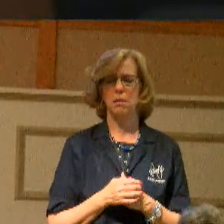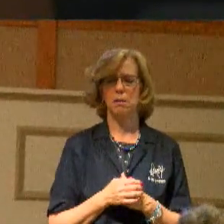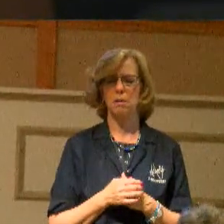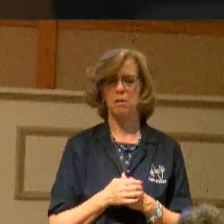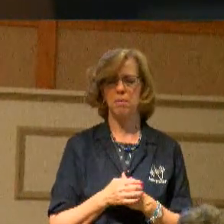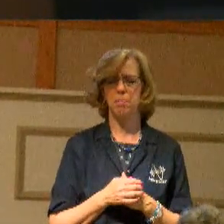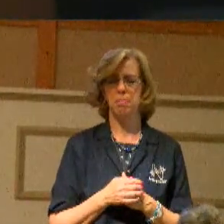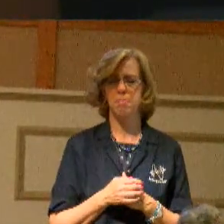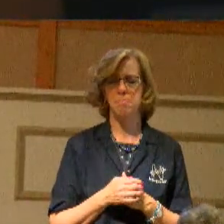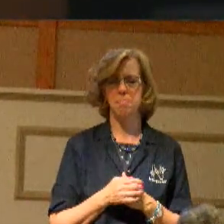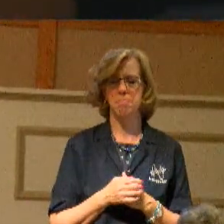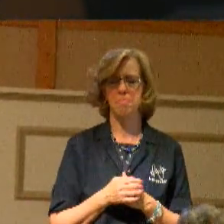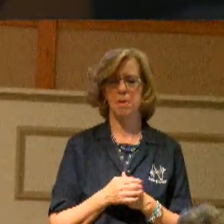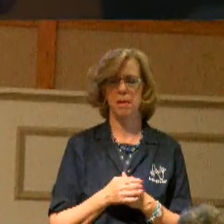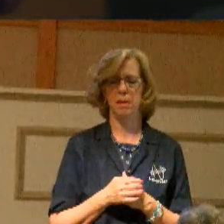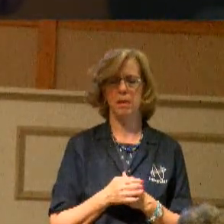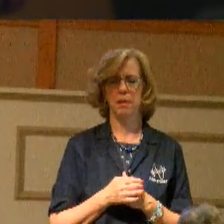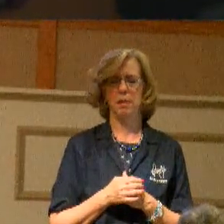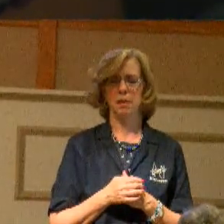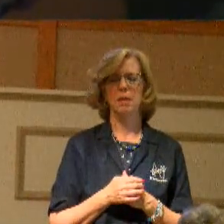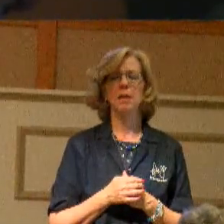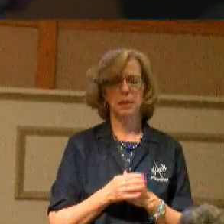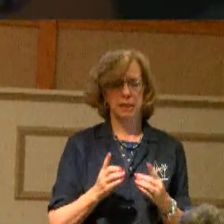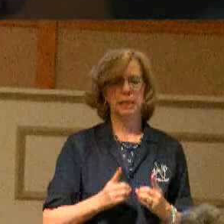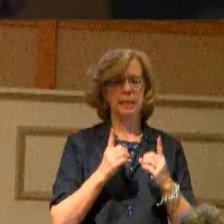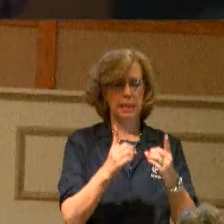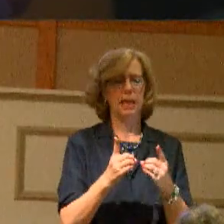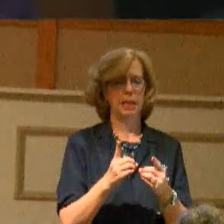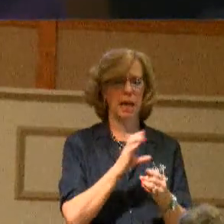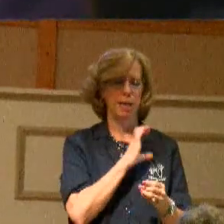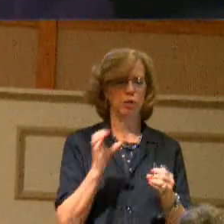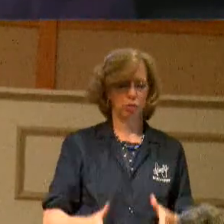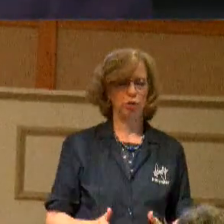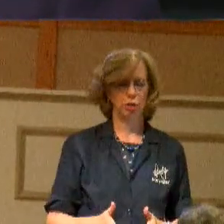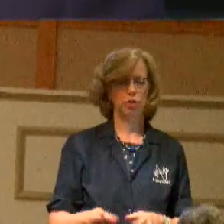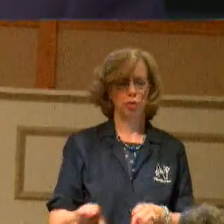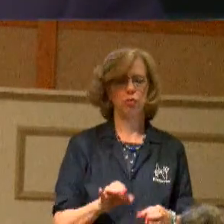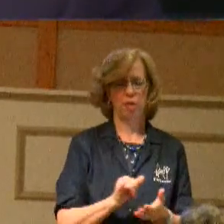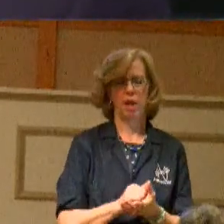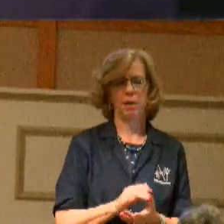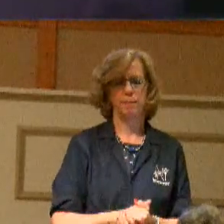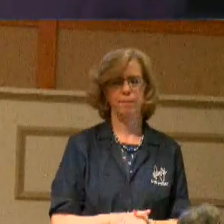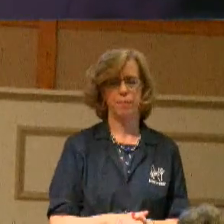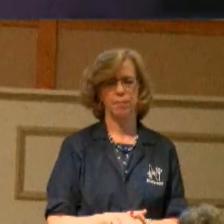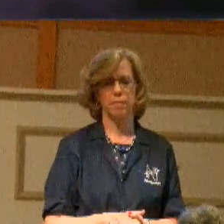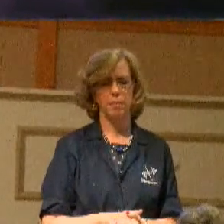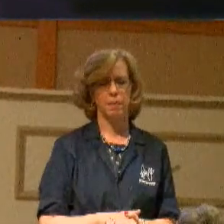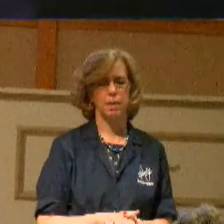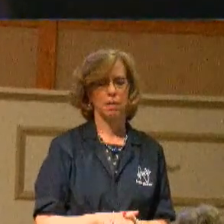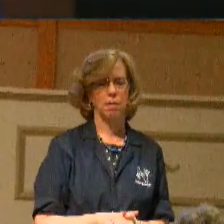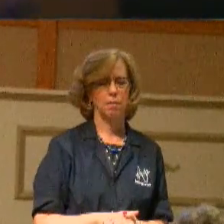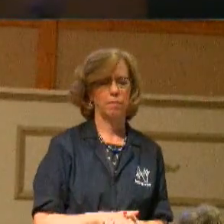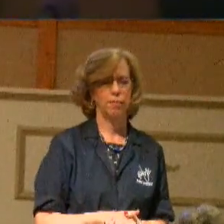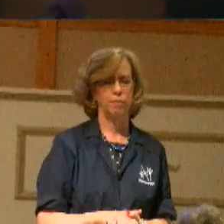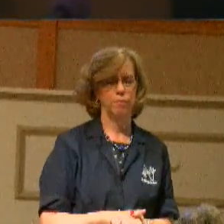That's what a dedicated Christian does. I'm going to ask you in a moment whenever we stand to pray,